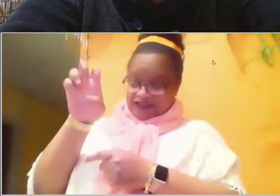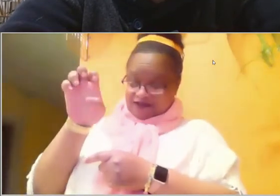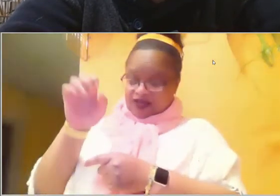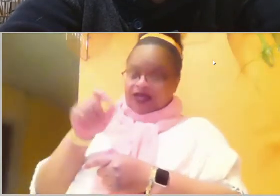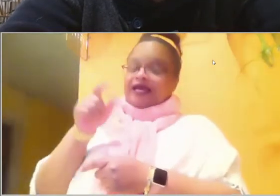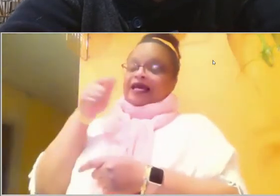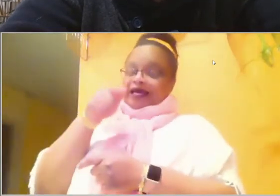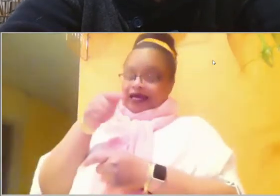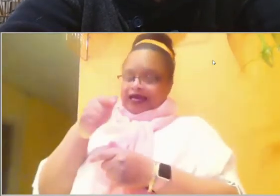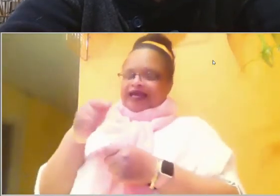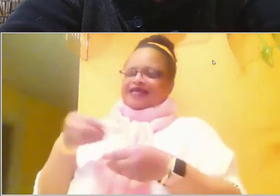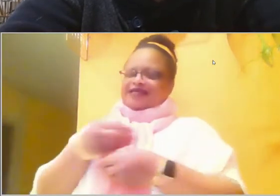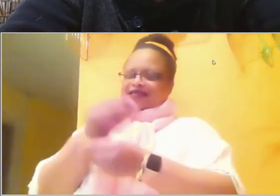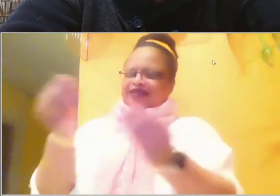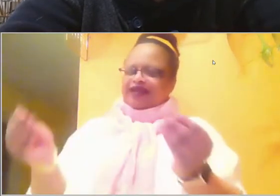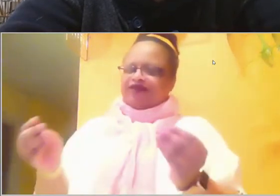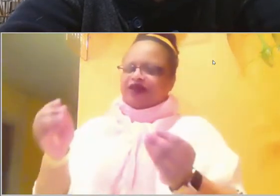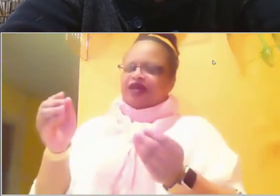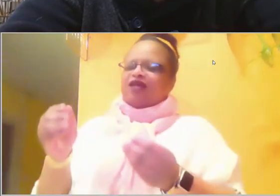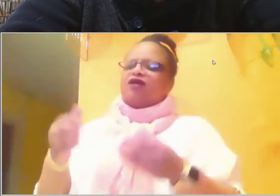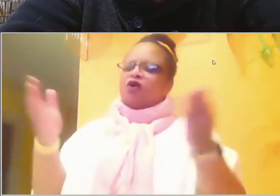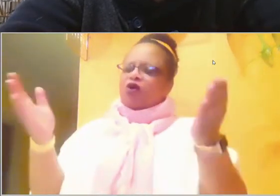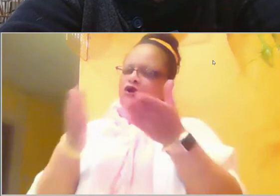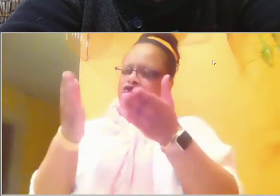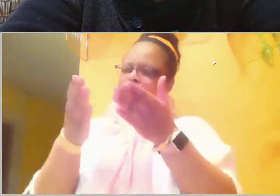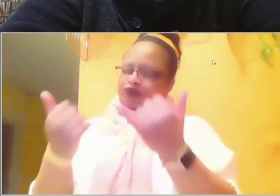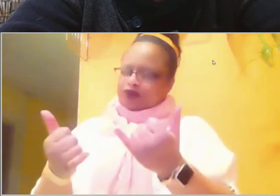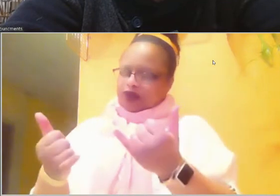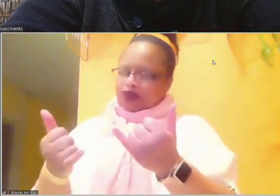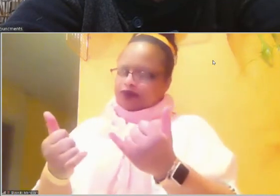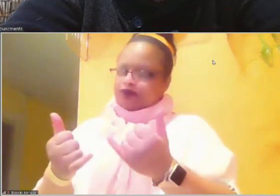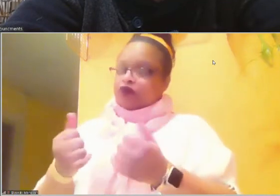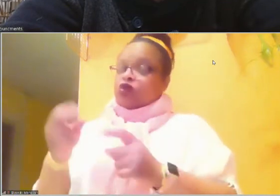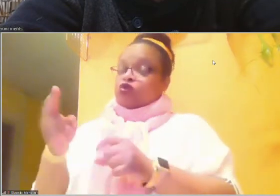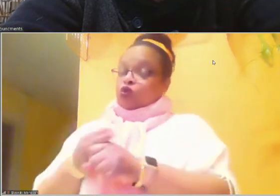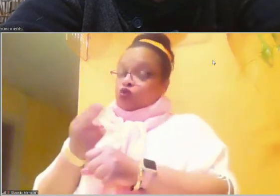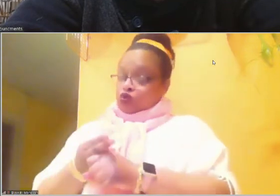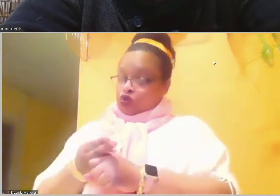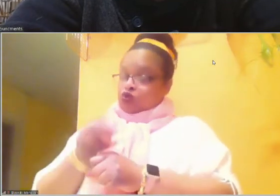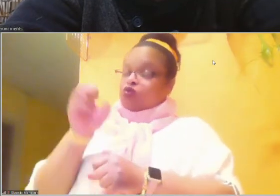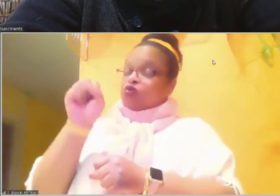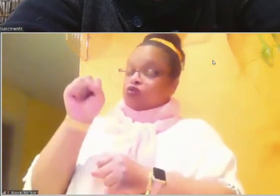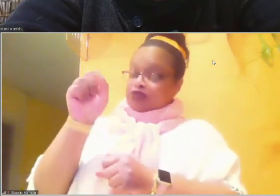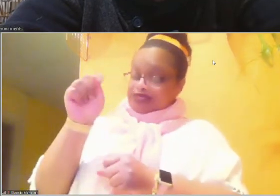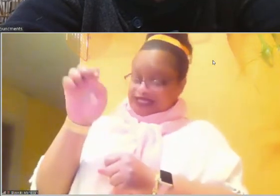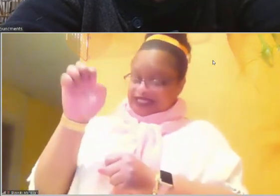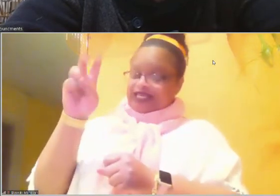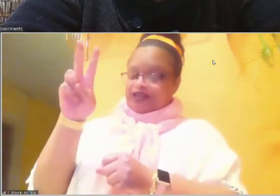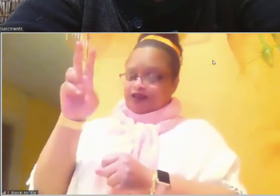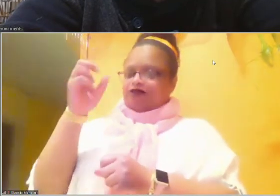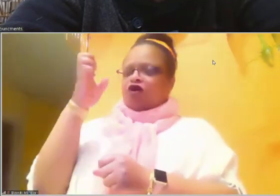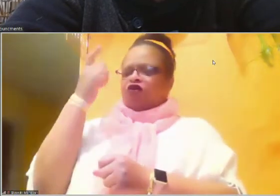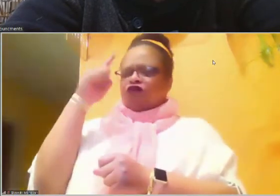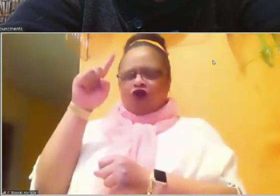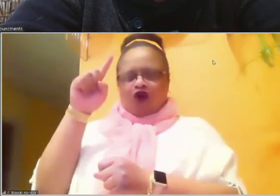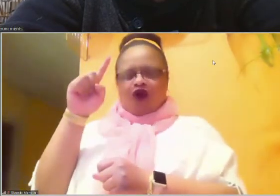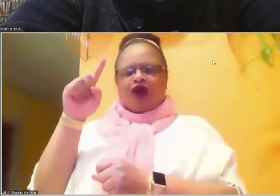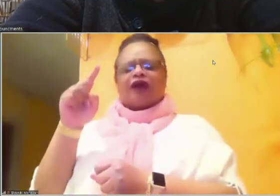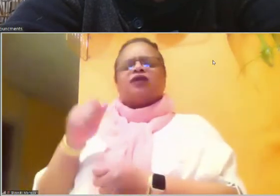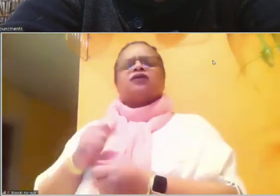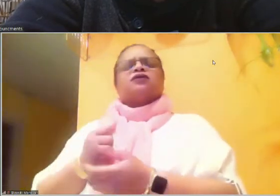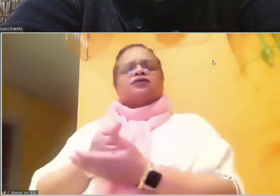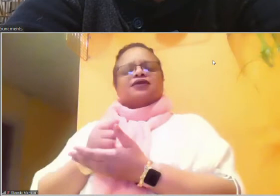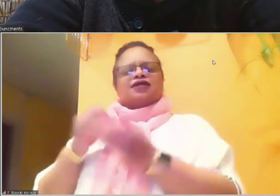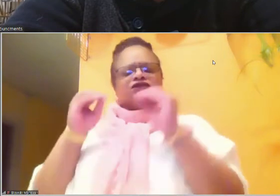encouragement, um, father that you would, uh, yeah, just use him mightily as he, um, instructs us from your word.